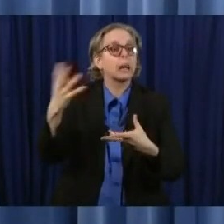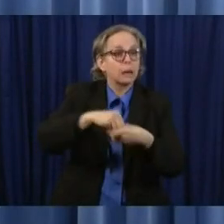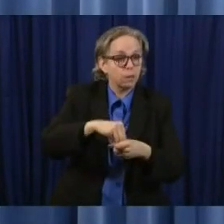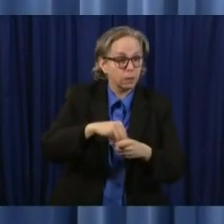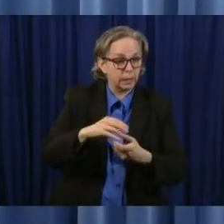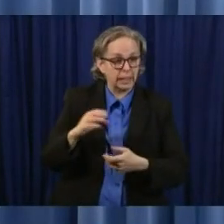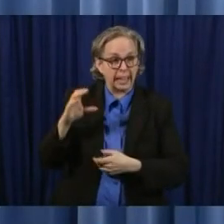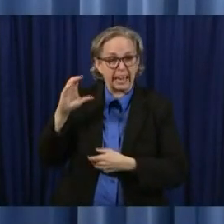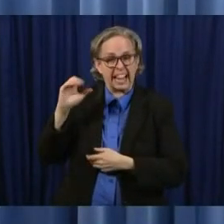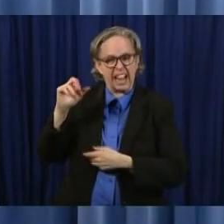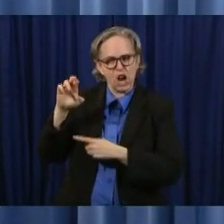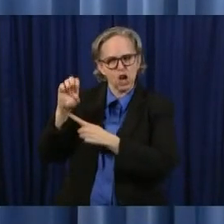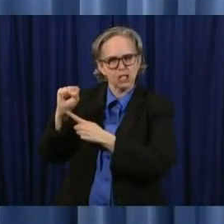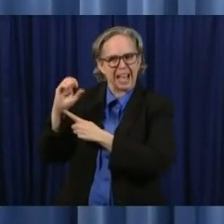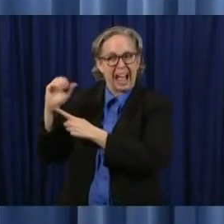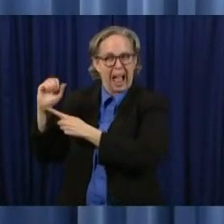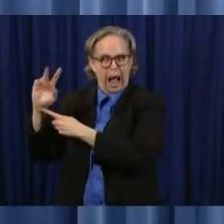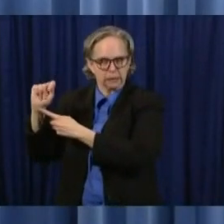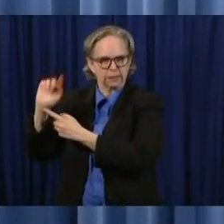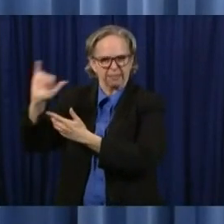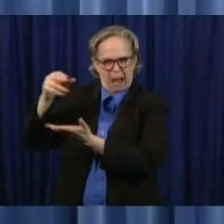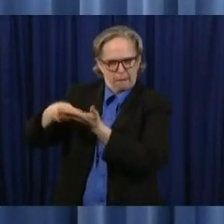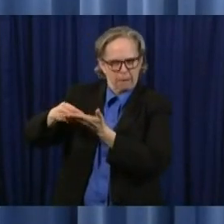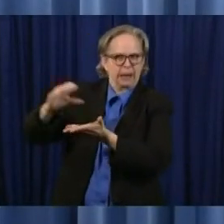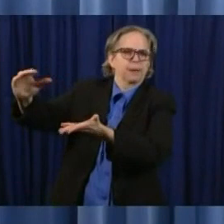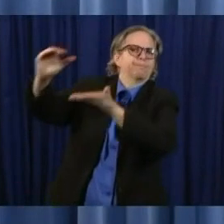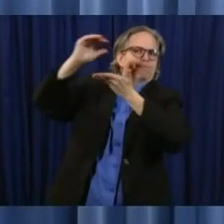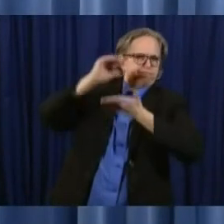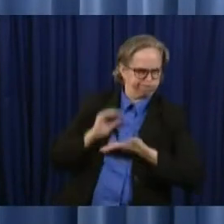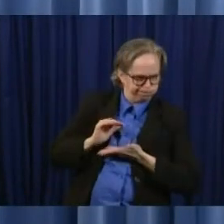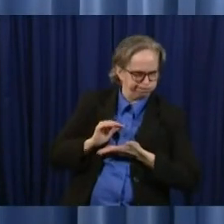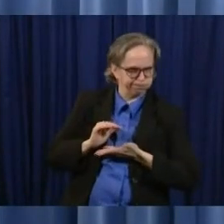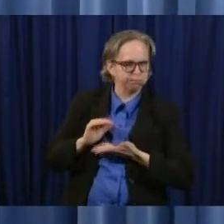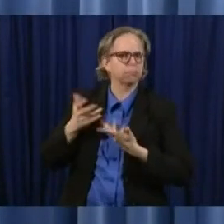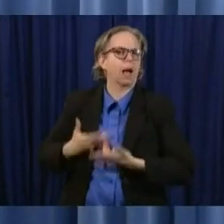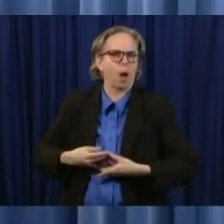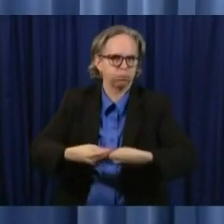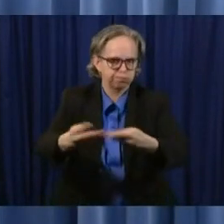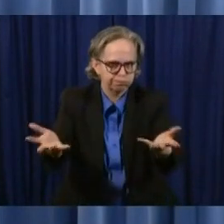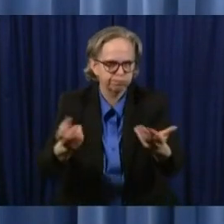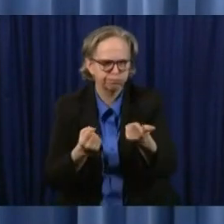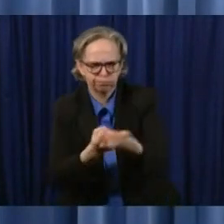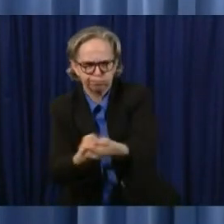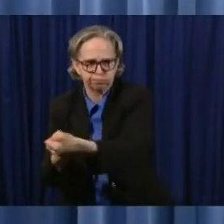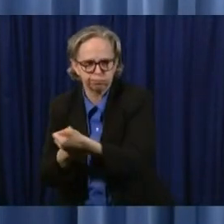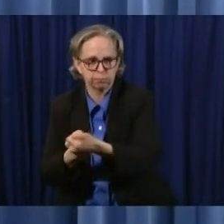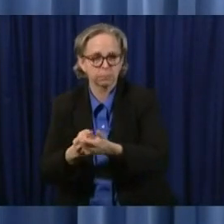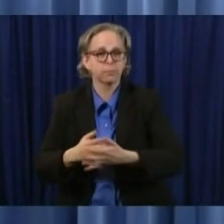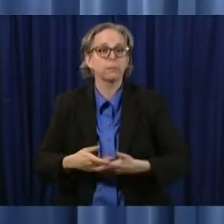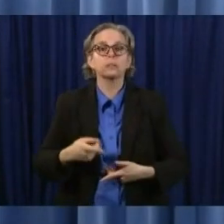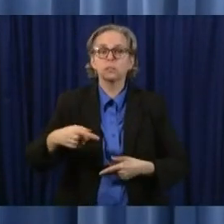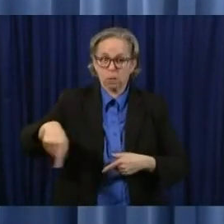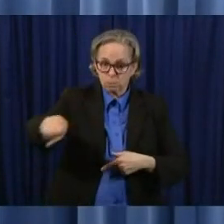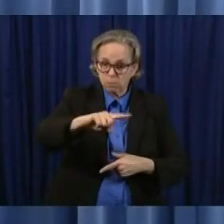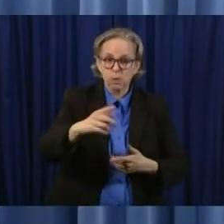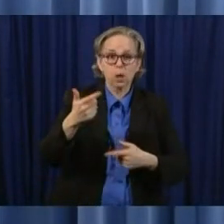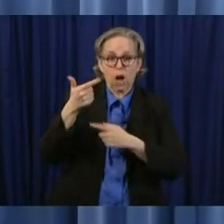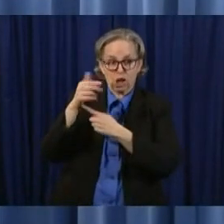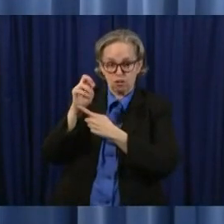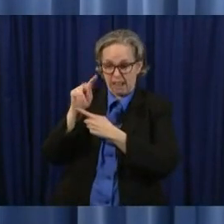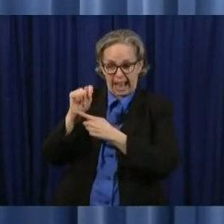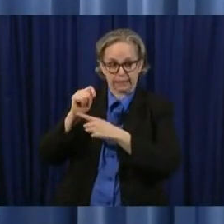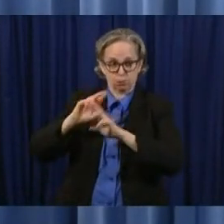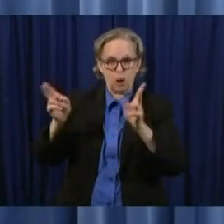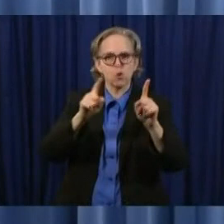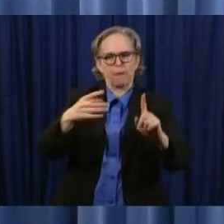now ready to accept grant funding applications from local law enforcement probation and parole offices